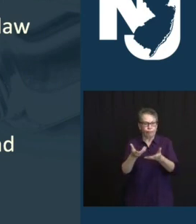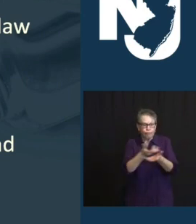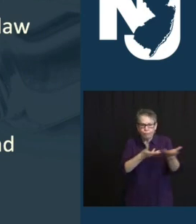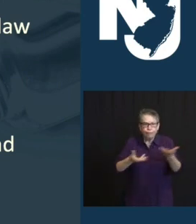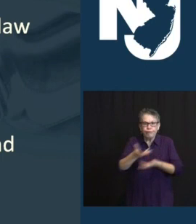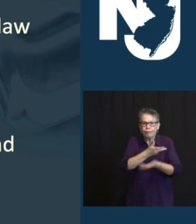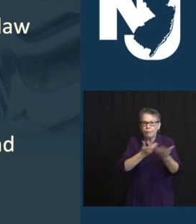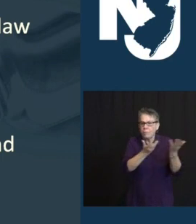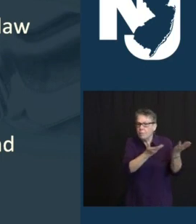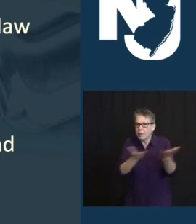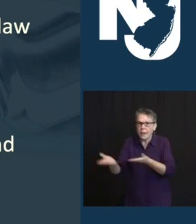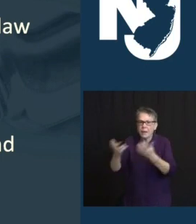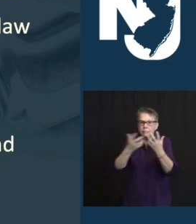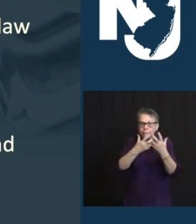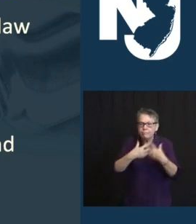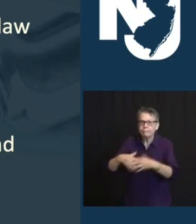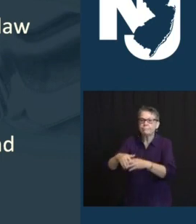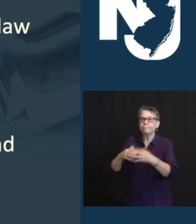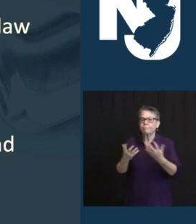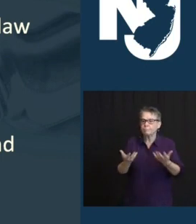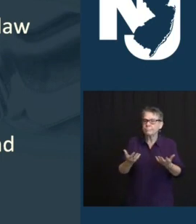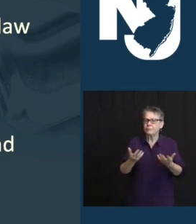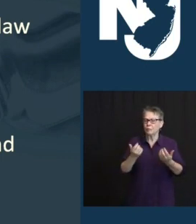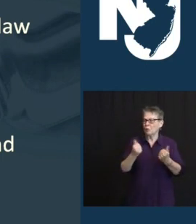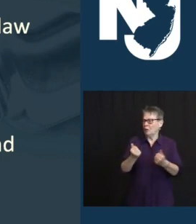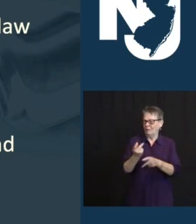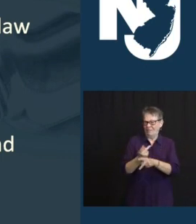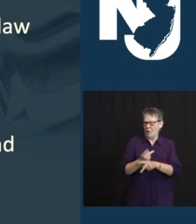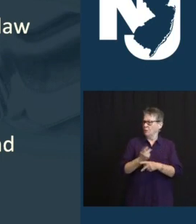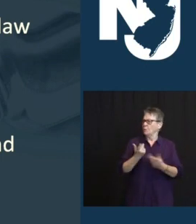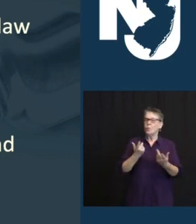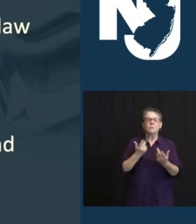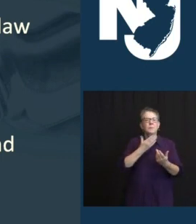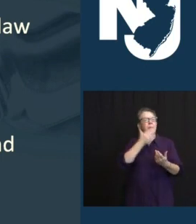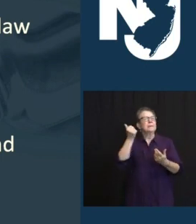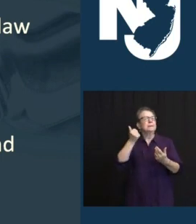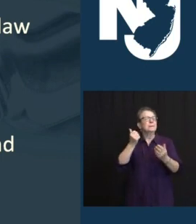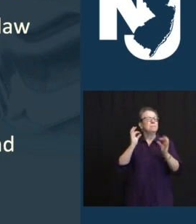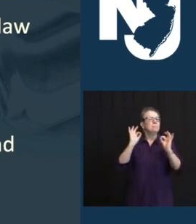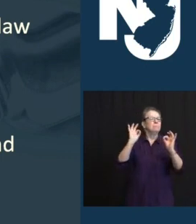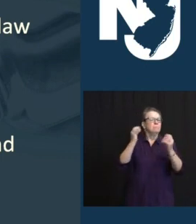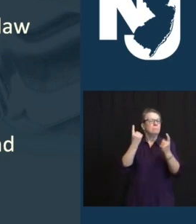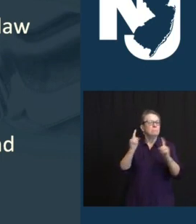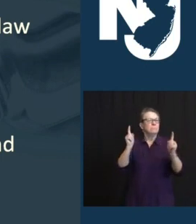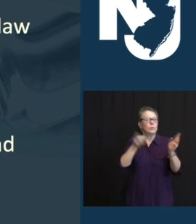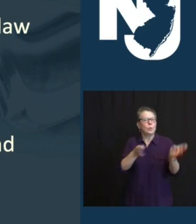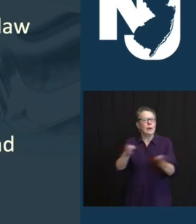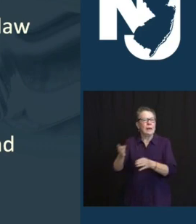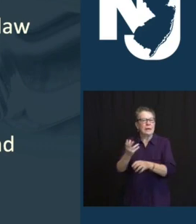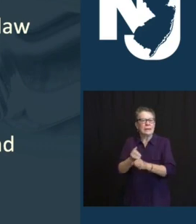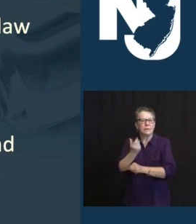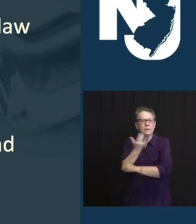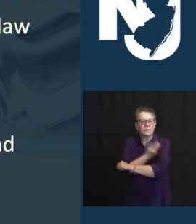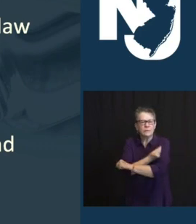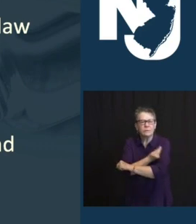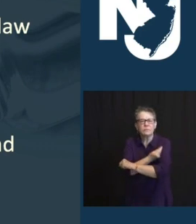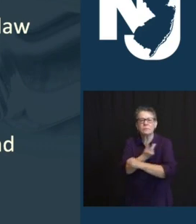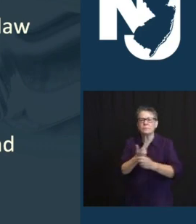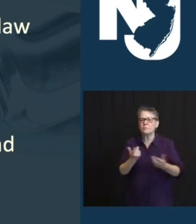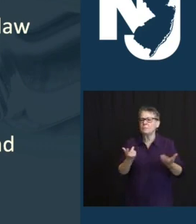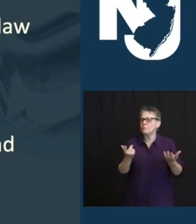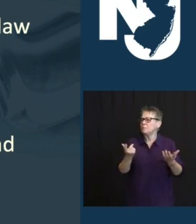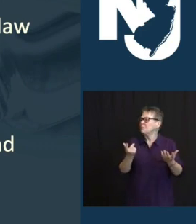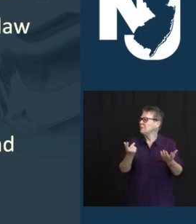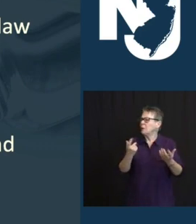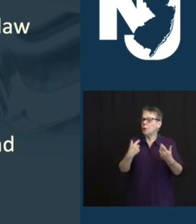MEANS OF ENSURING FULL ACCESS WITHOUT INTERRUPTING THE SCHOOL DAY. SO THAT'S TO